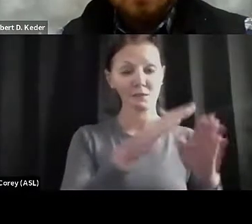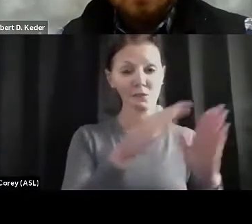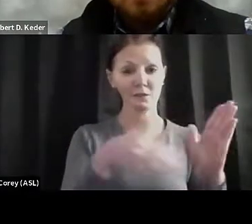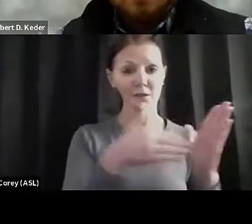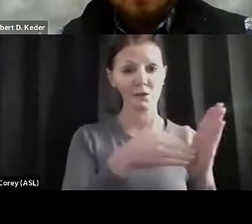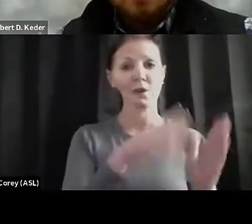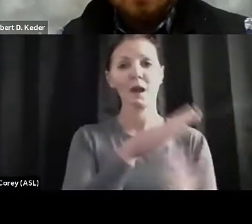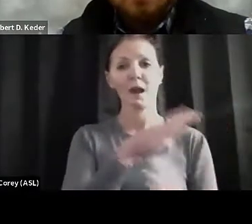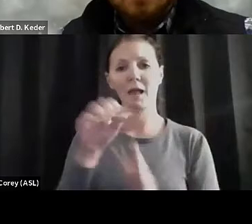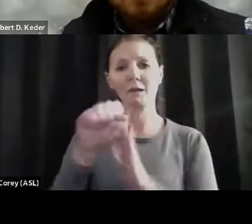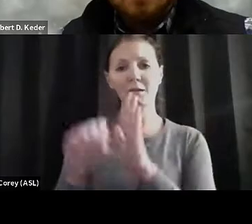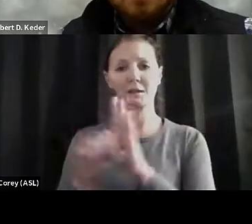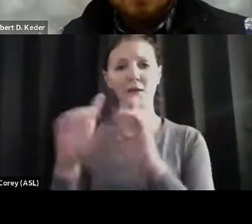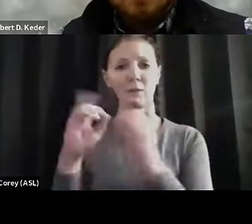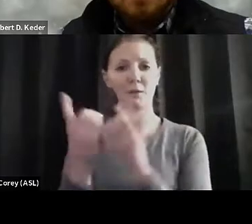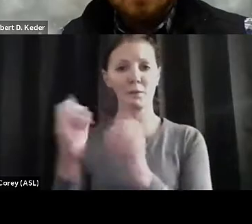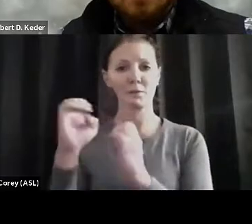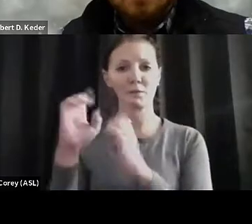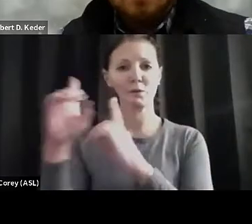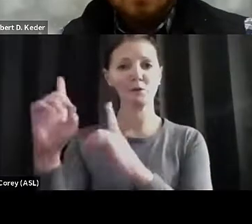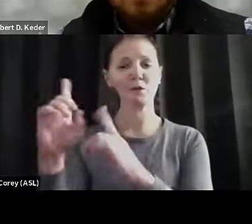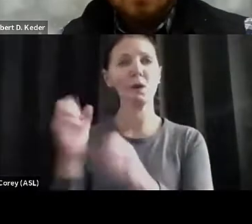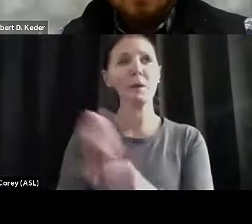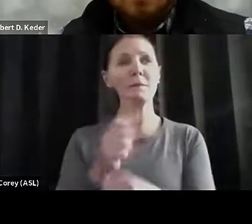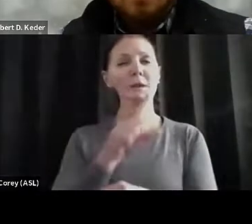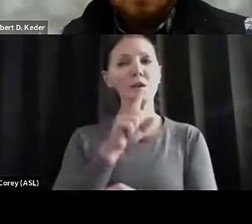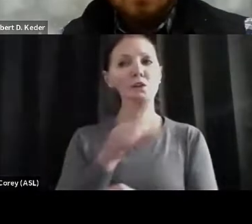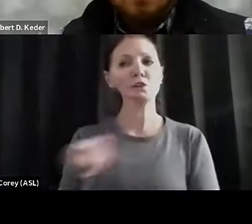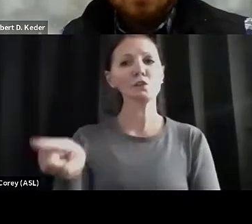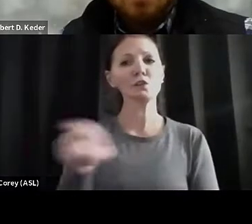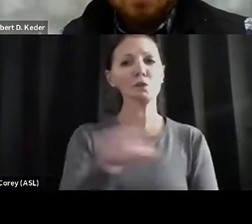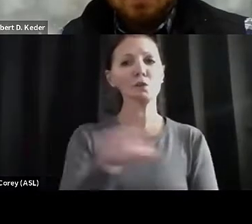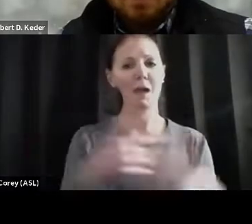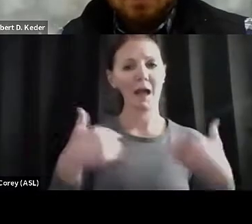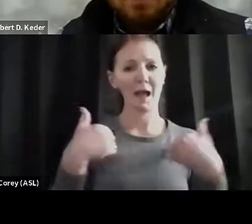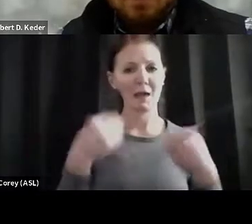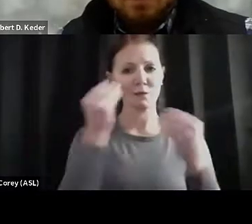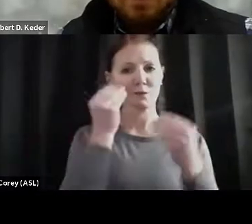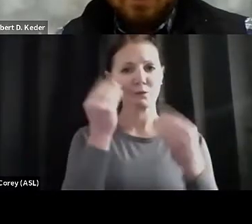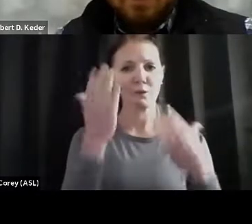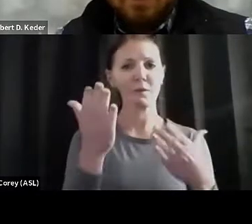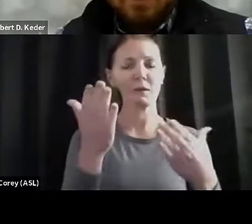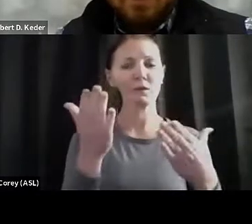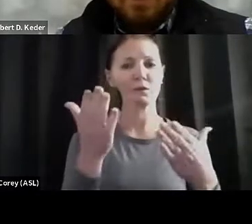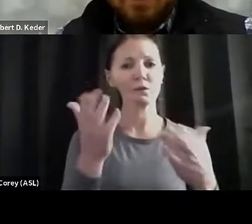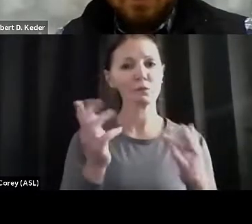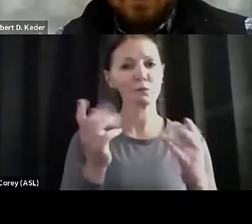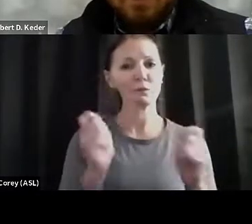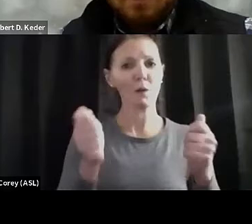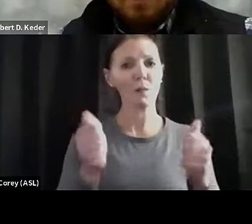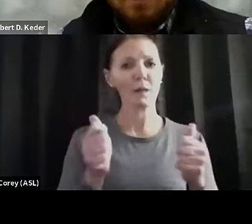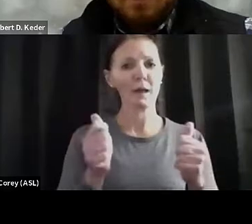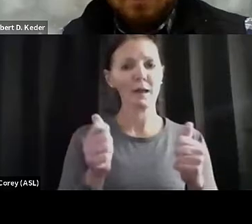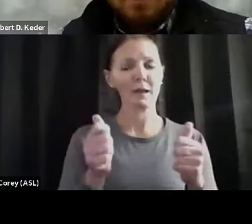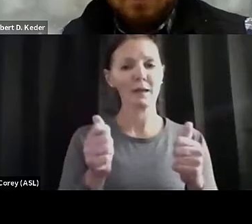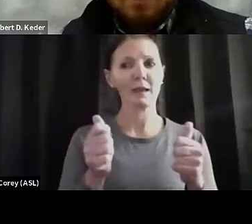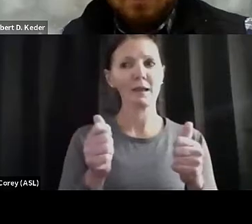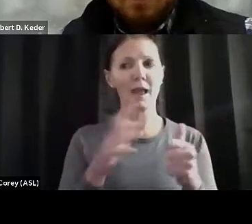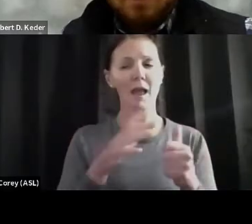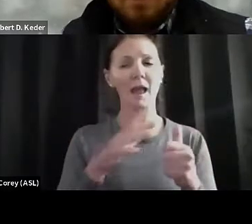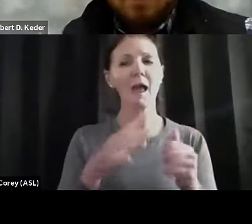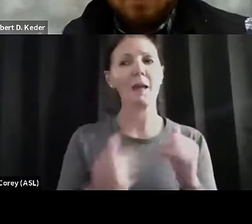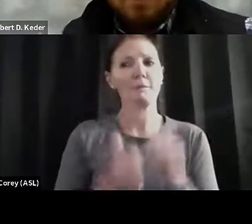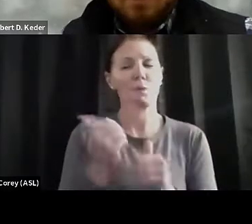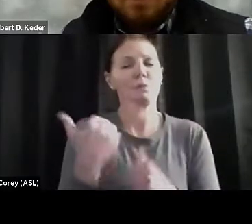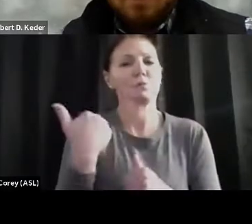sure that you receive the information right away and it is the most recent